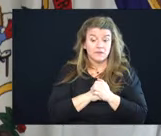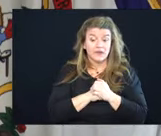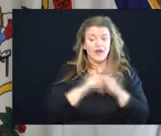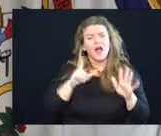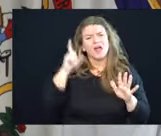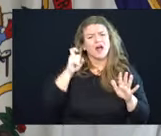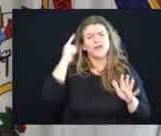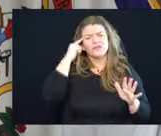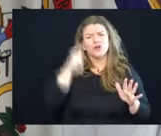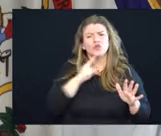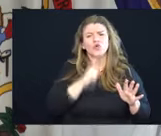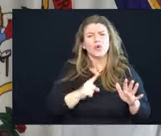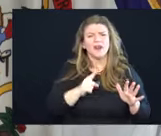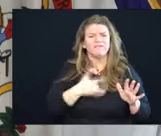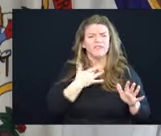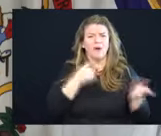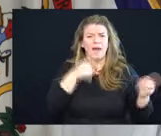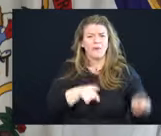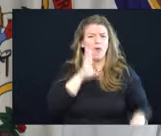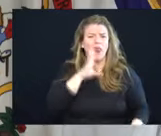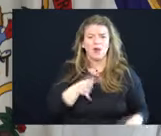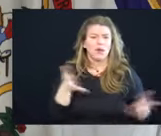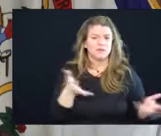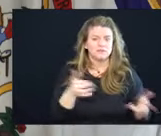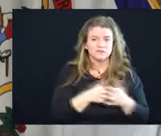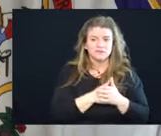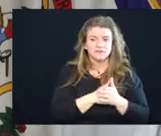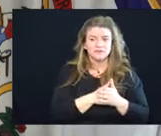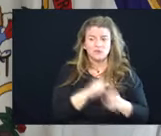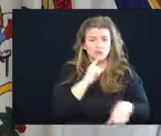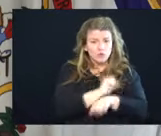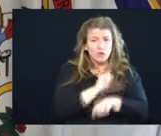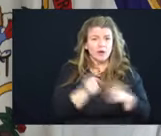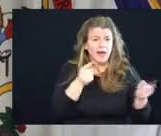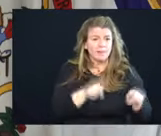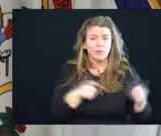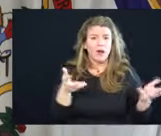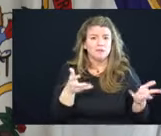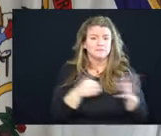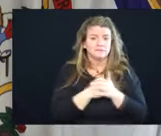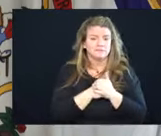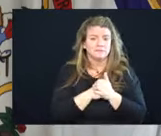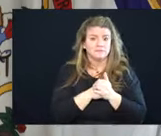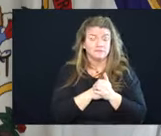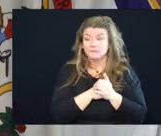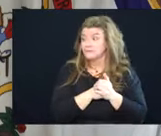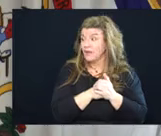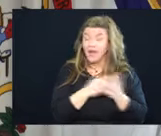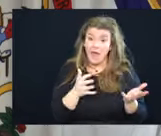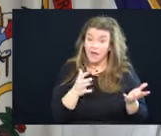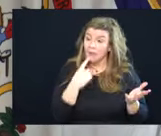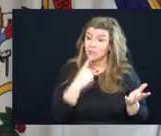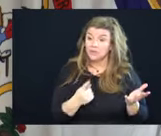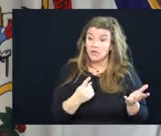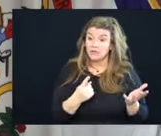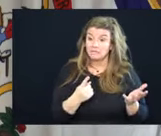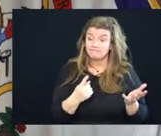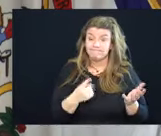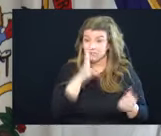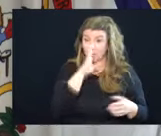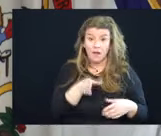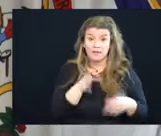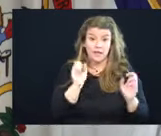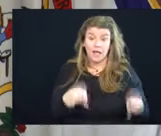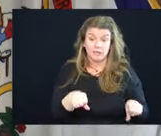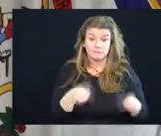Governor, what do you really think is going to happen? What's really going to happen to us? And I'm going to tell you as bluntly as I can